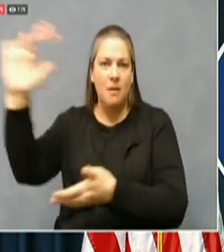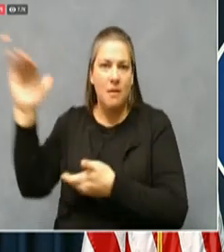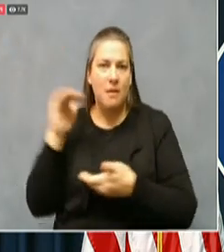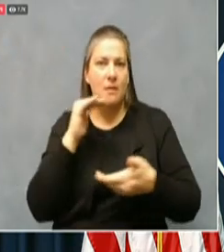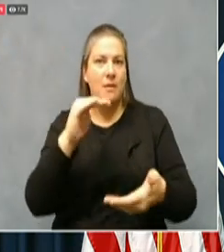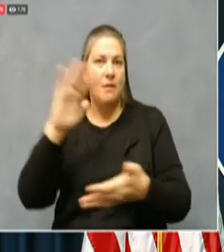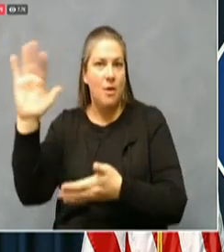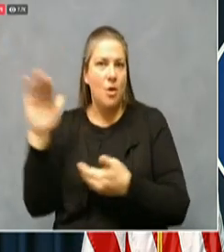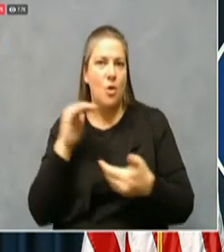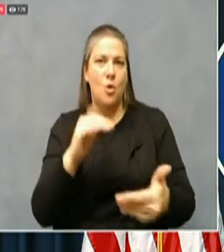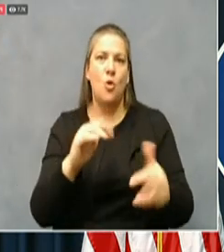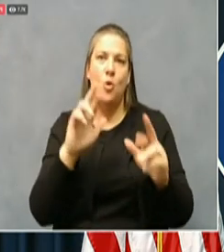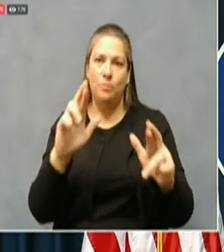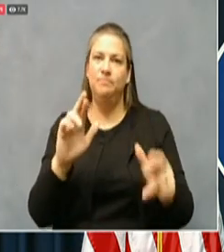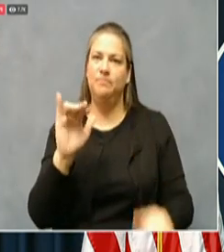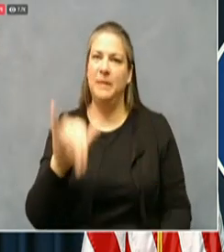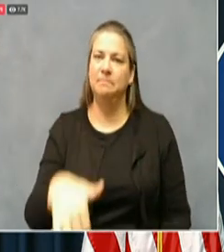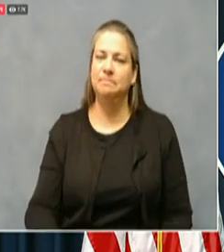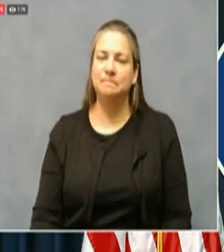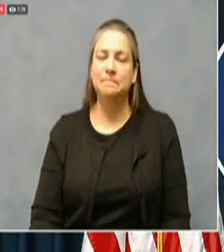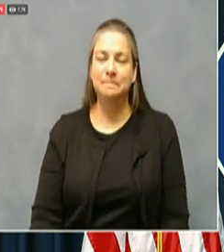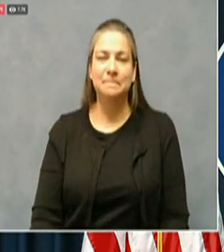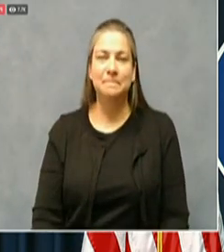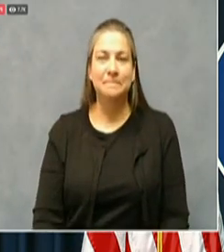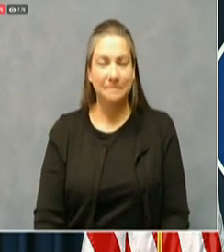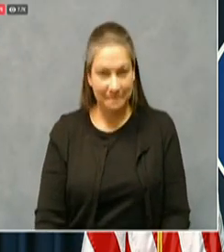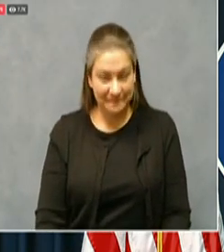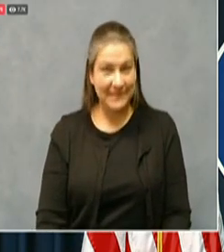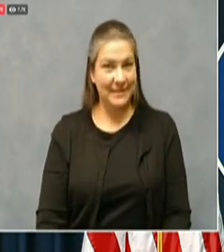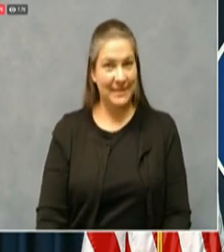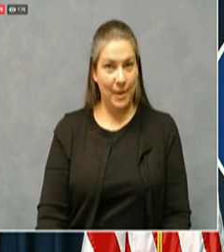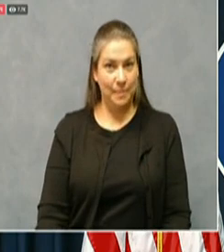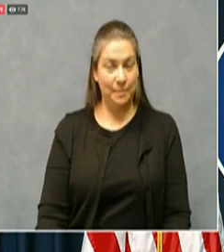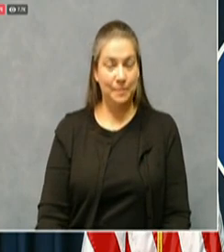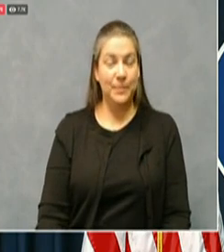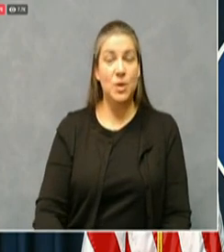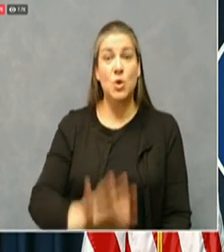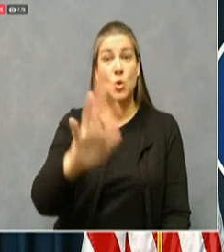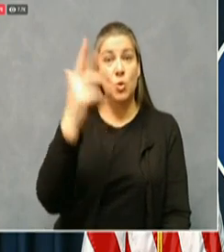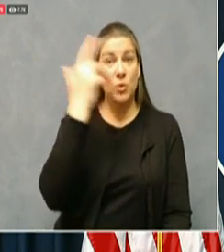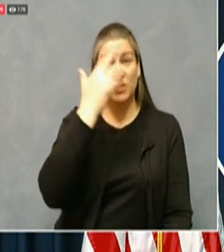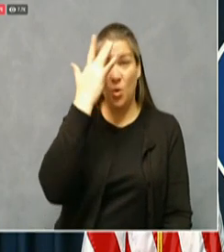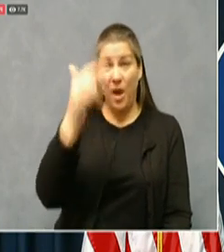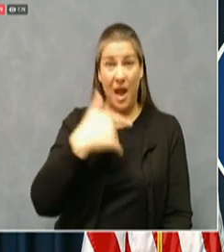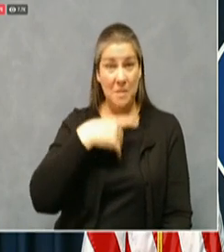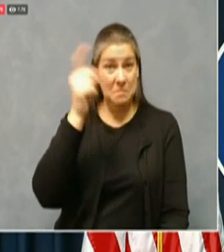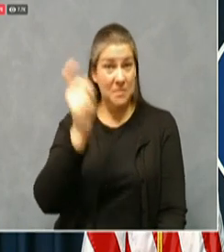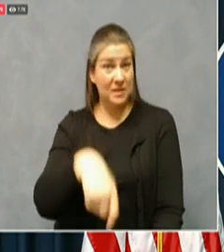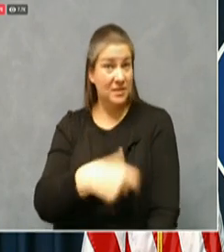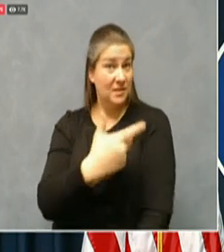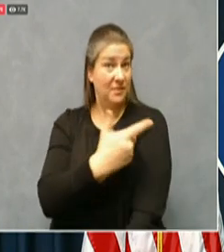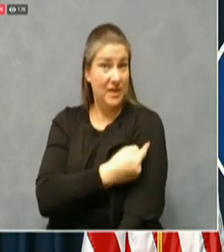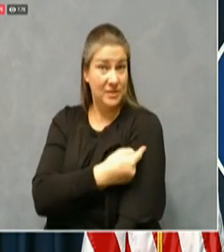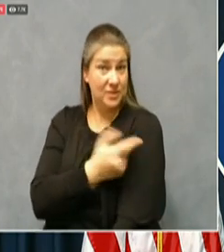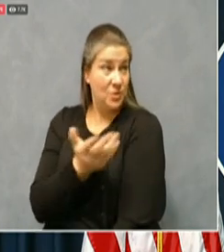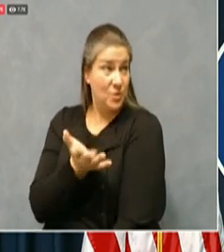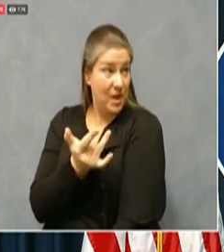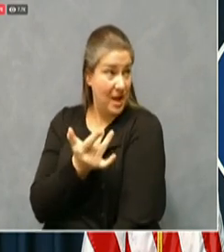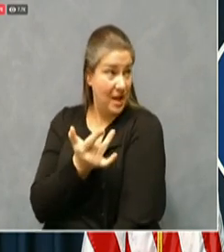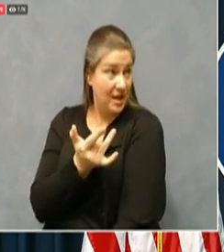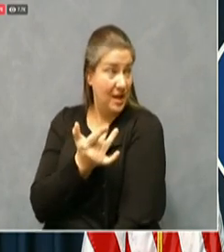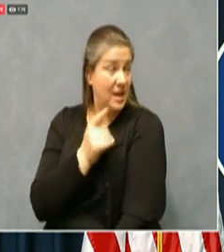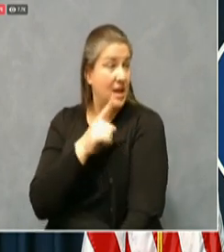All right. The reason that we need those vaccines is this virus is in uncontrolled spread